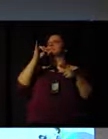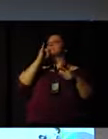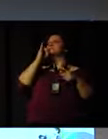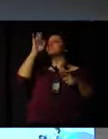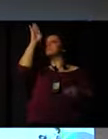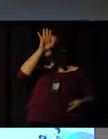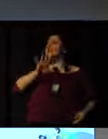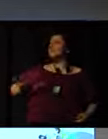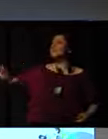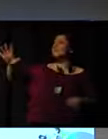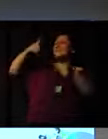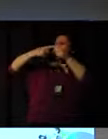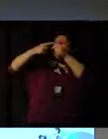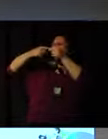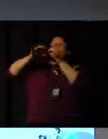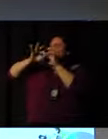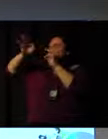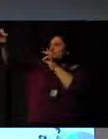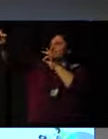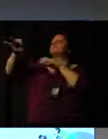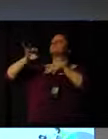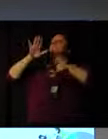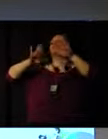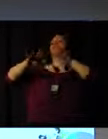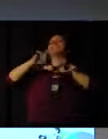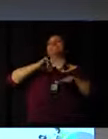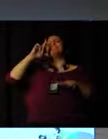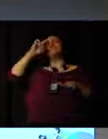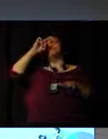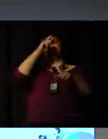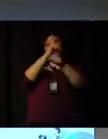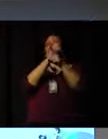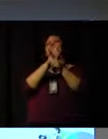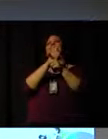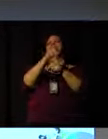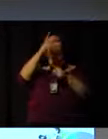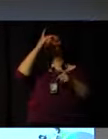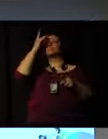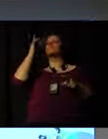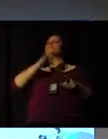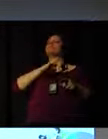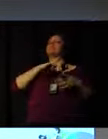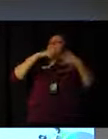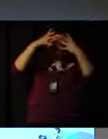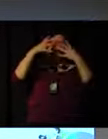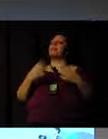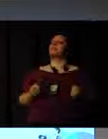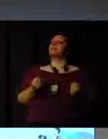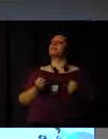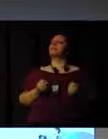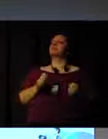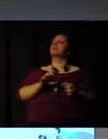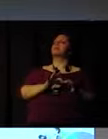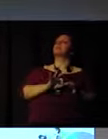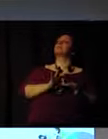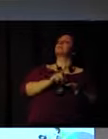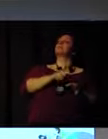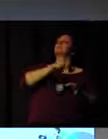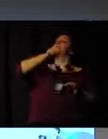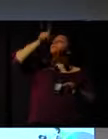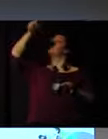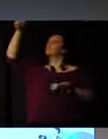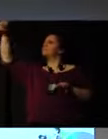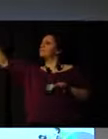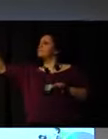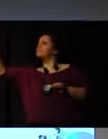Brazil as a whole, all corners of Brazil, sometimes it's difficult to find people willing to go to